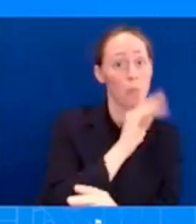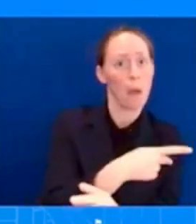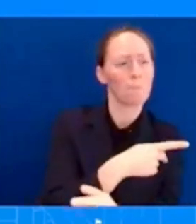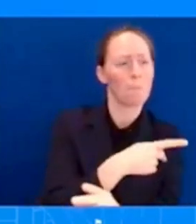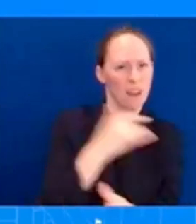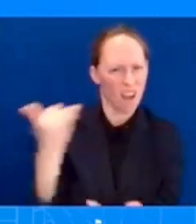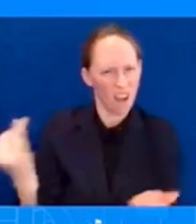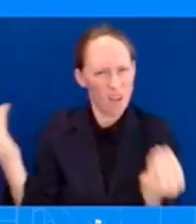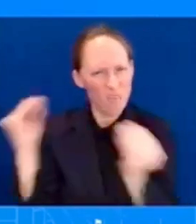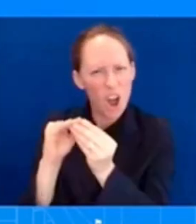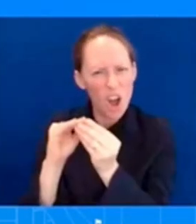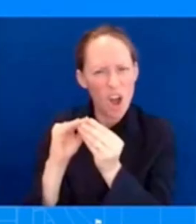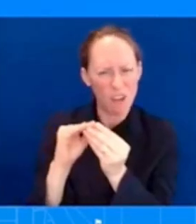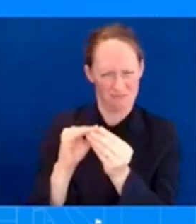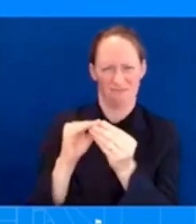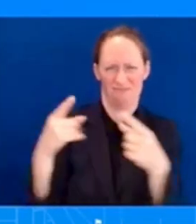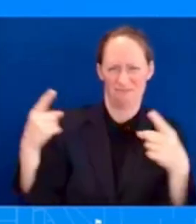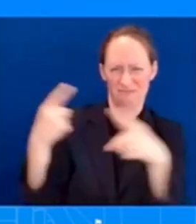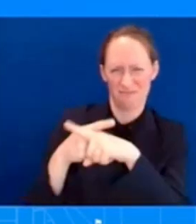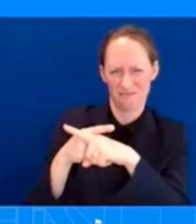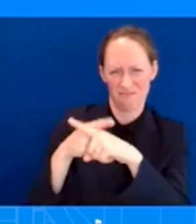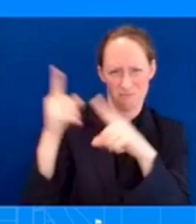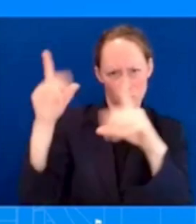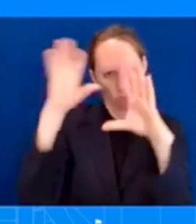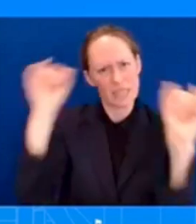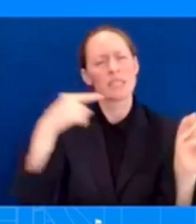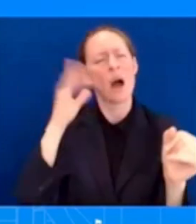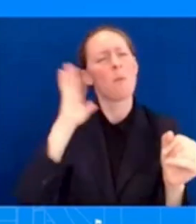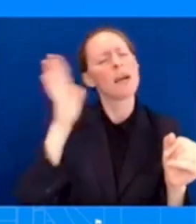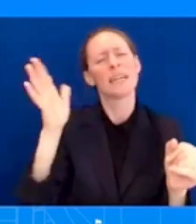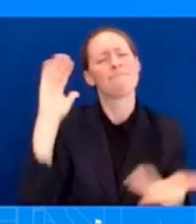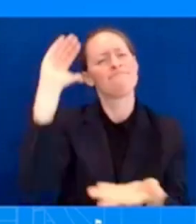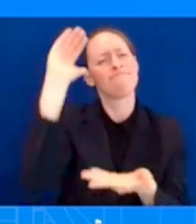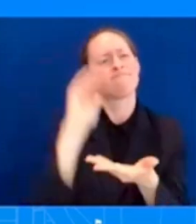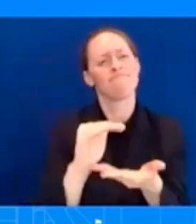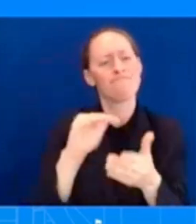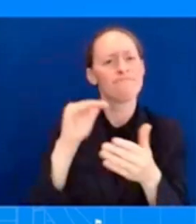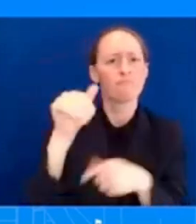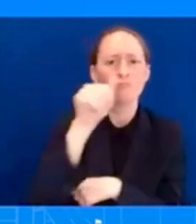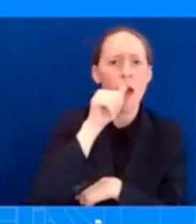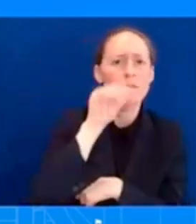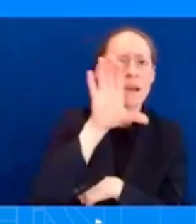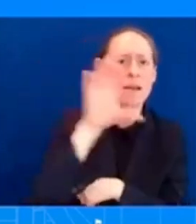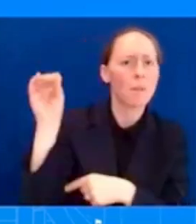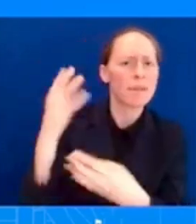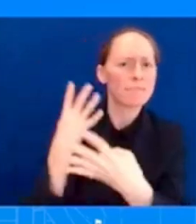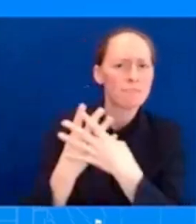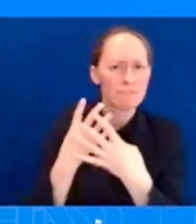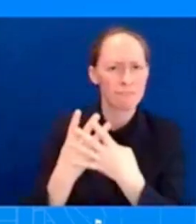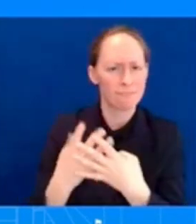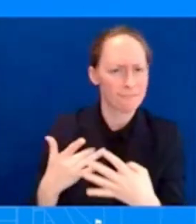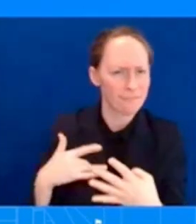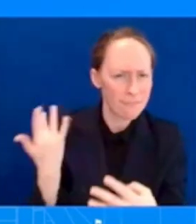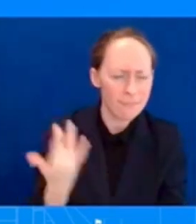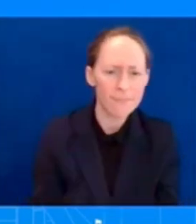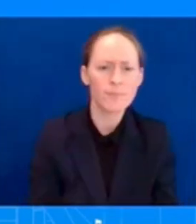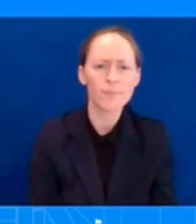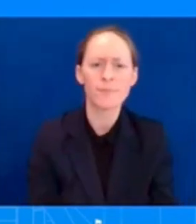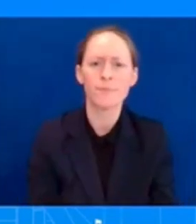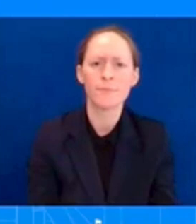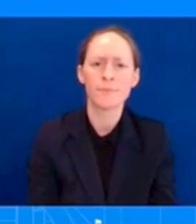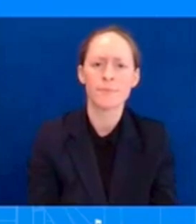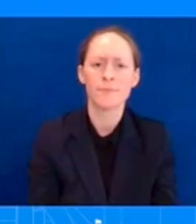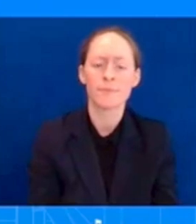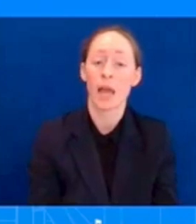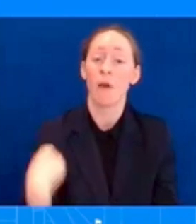say that, you know, we've been very clear. We want, this is a broken system that we've done everything that we can to make sure we move forward in a humane way, right? That is something